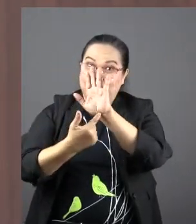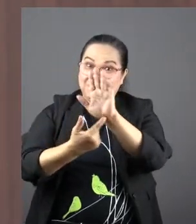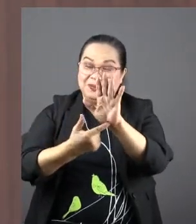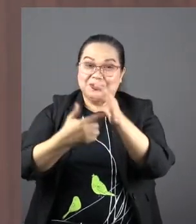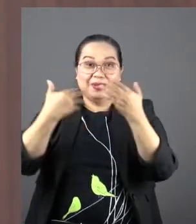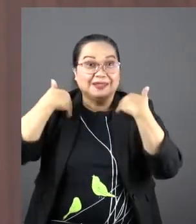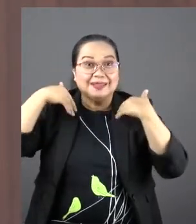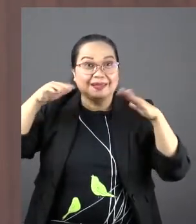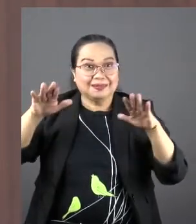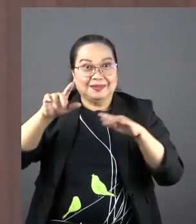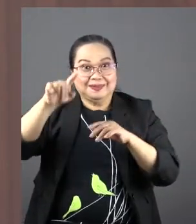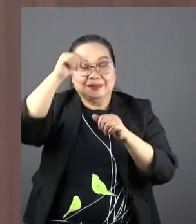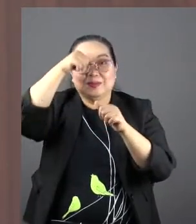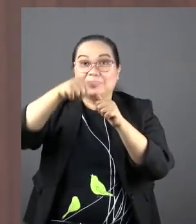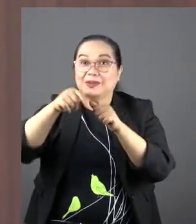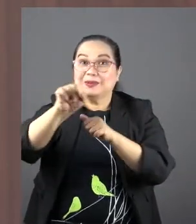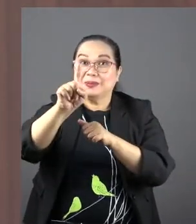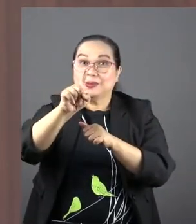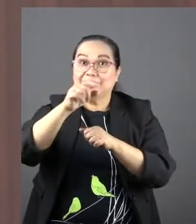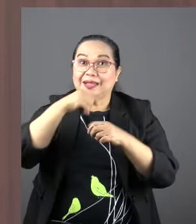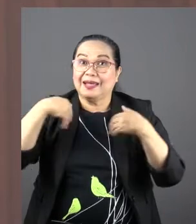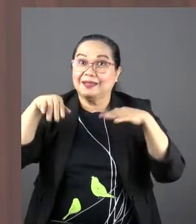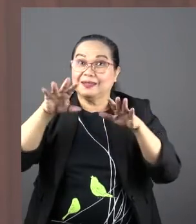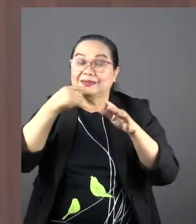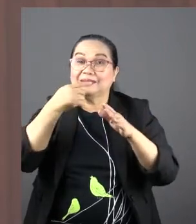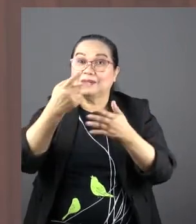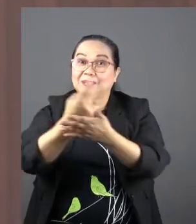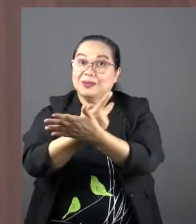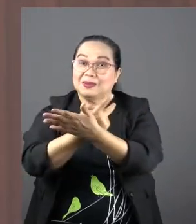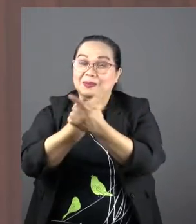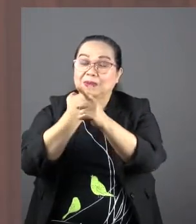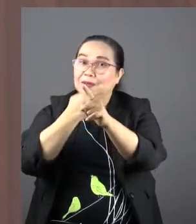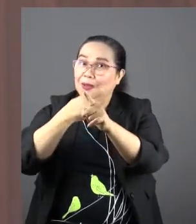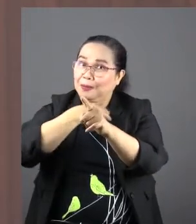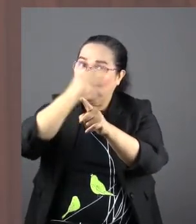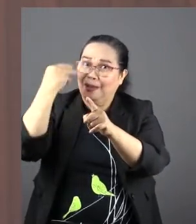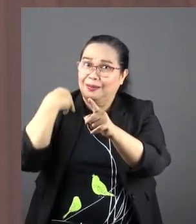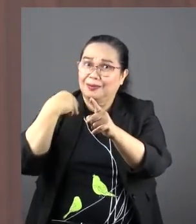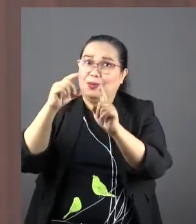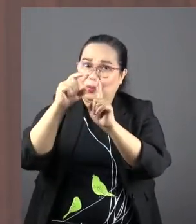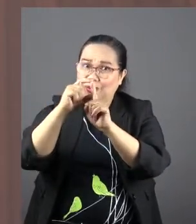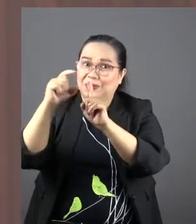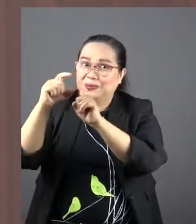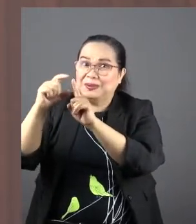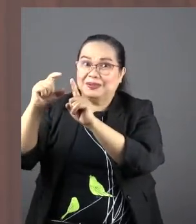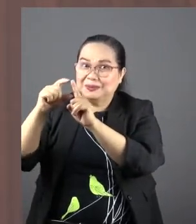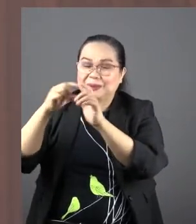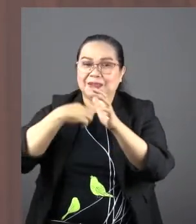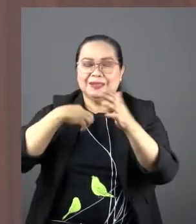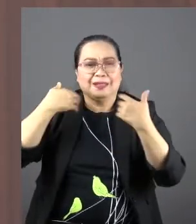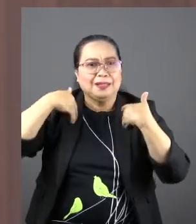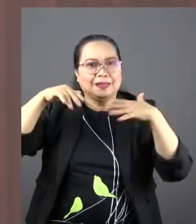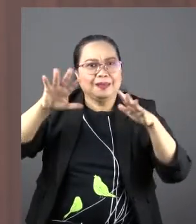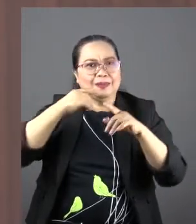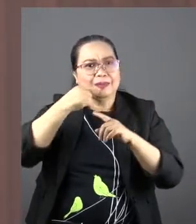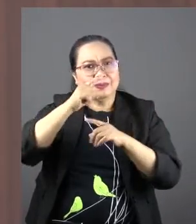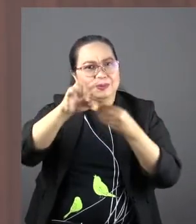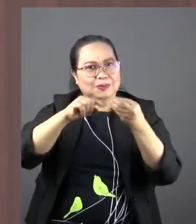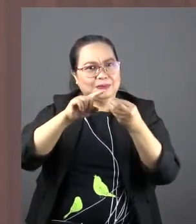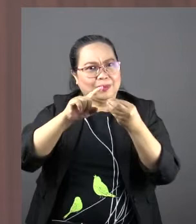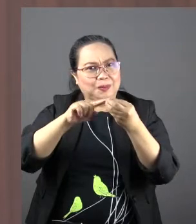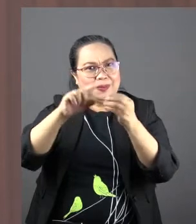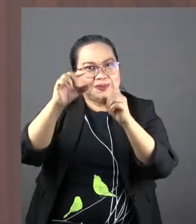the angels. So, you remember what the angels were telling the shepherds? They told Mary, perhaps, word for word. The angels told Mary these words.